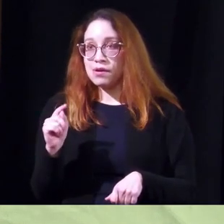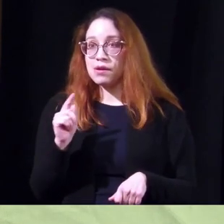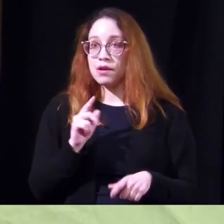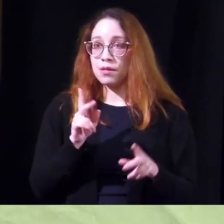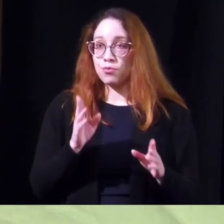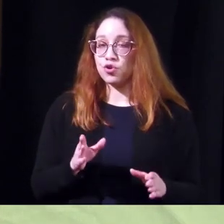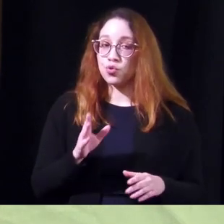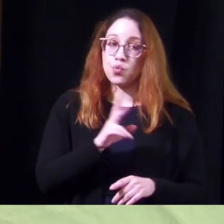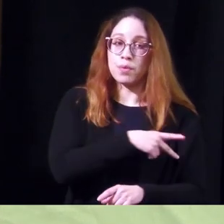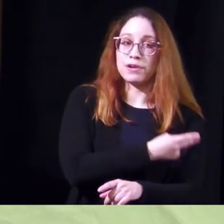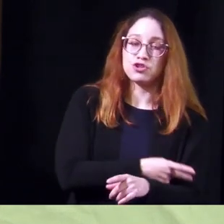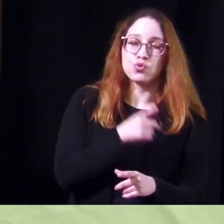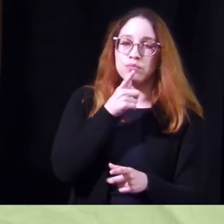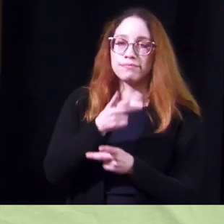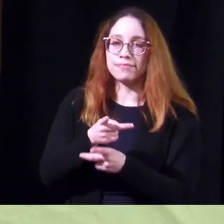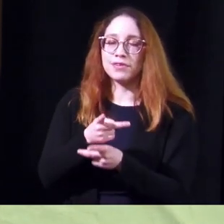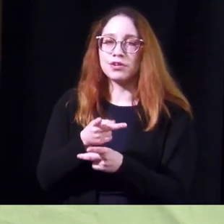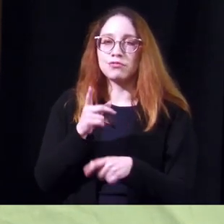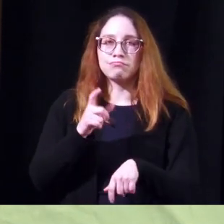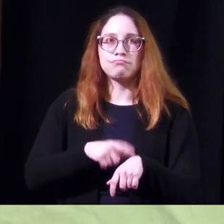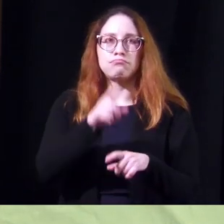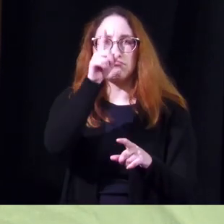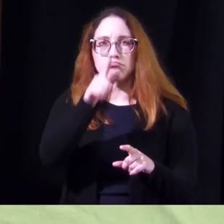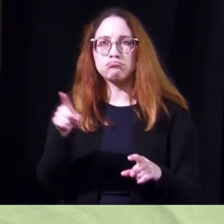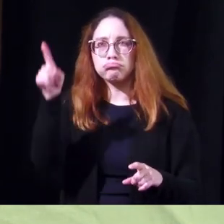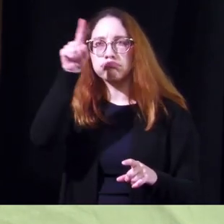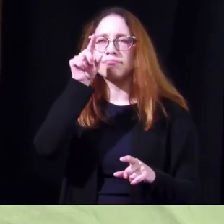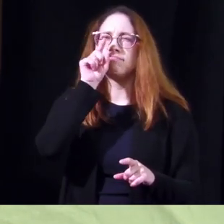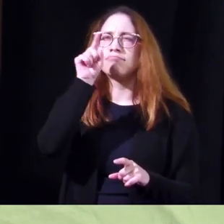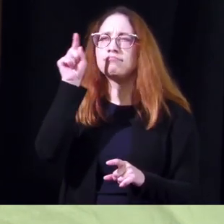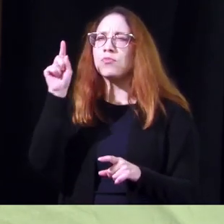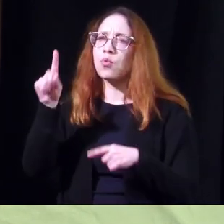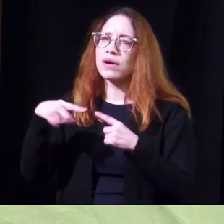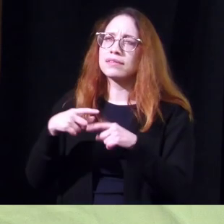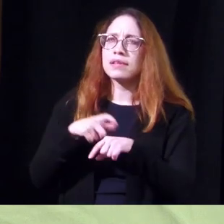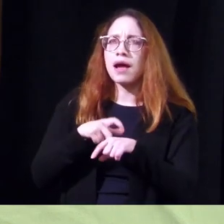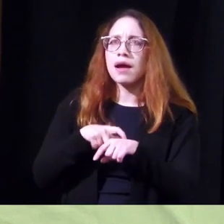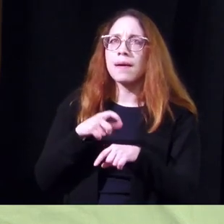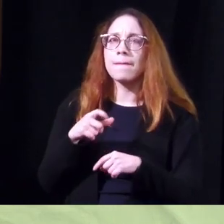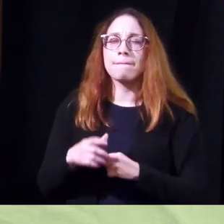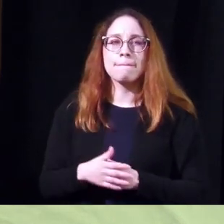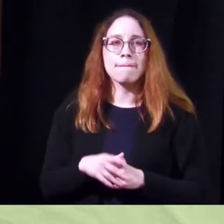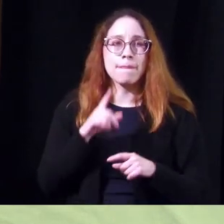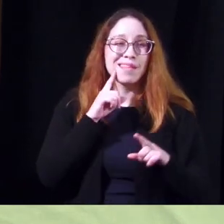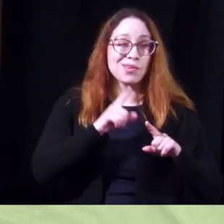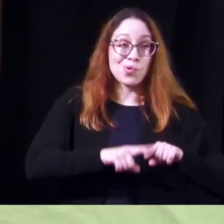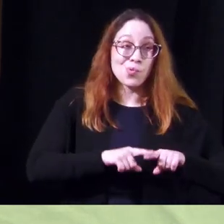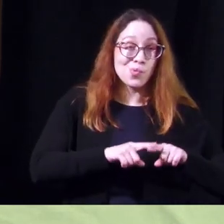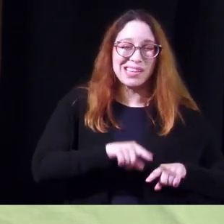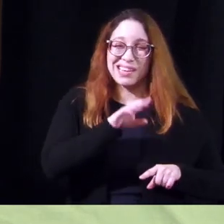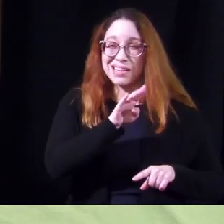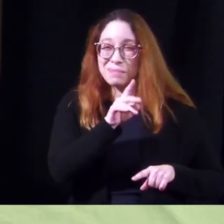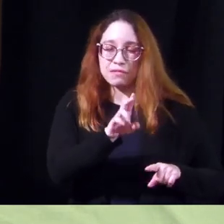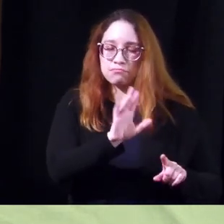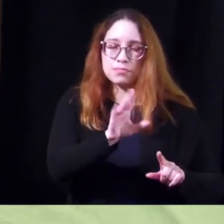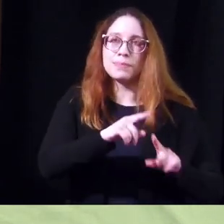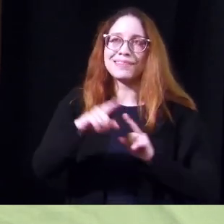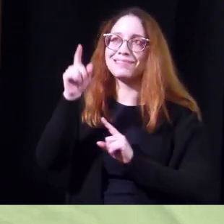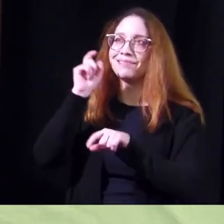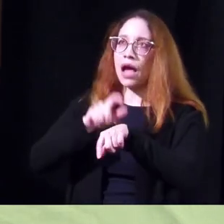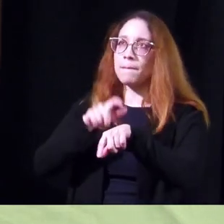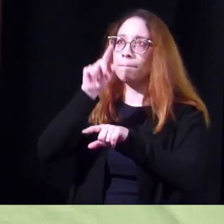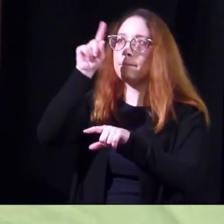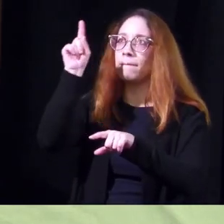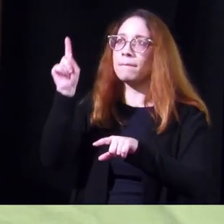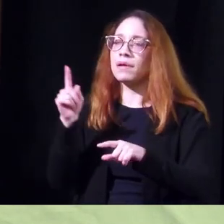the patient uses the clock to realize when they should avoid not rely on the bladder to tell them when it's time they may have